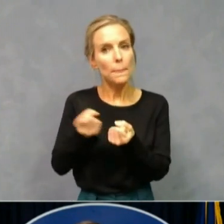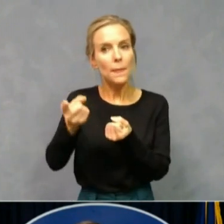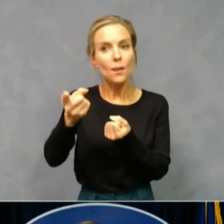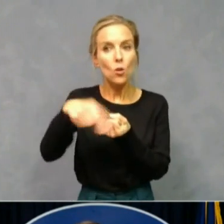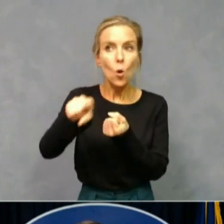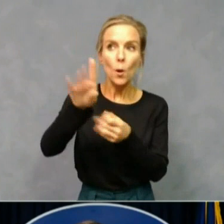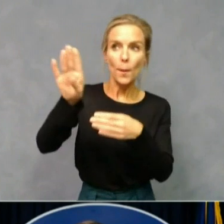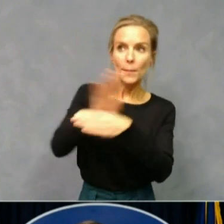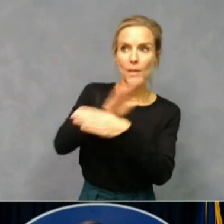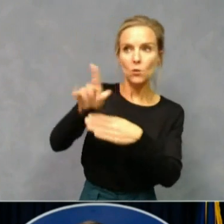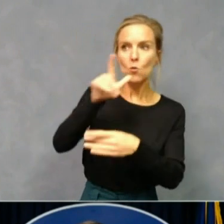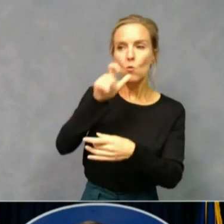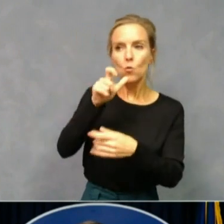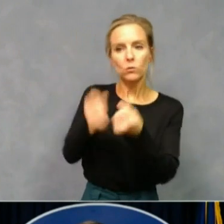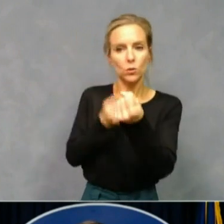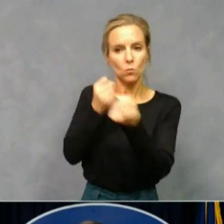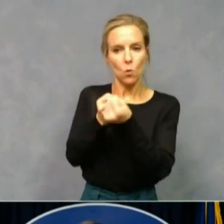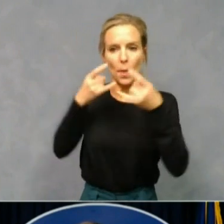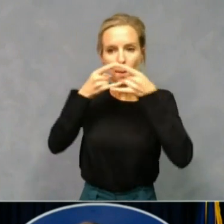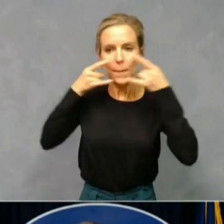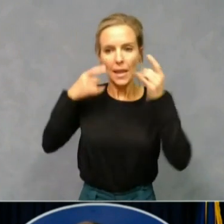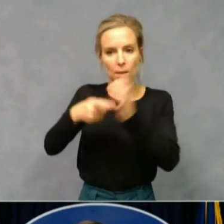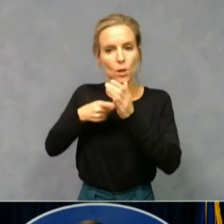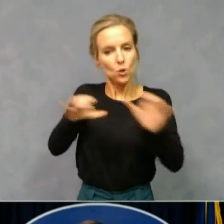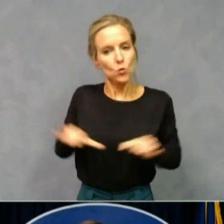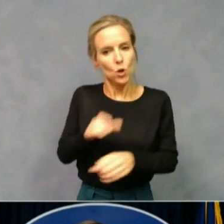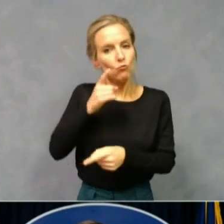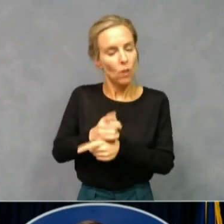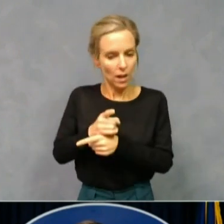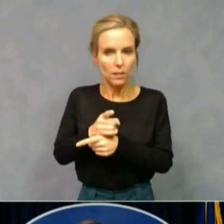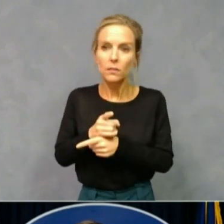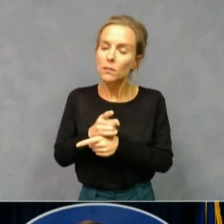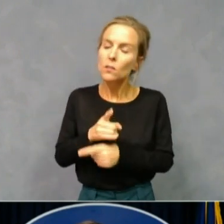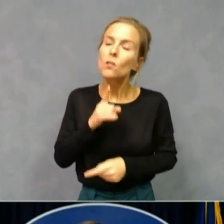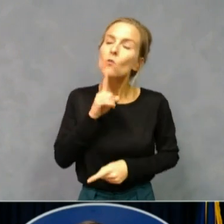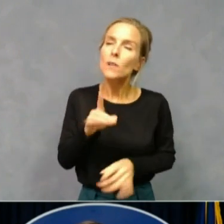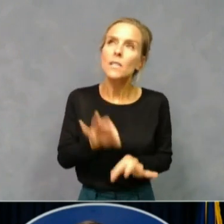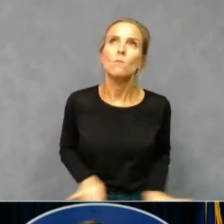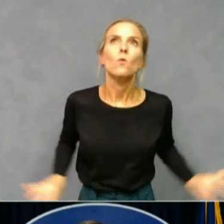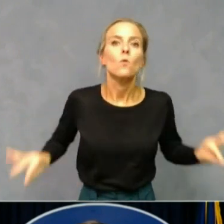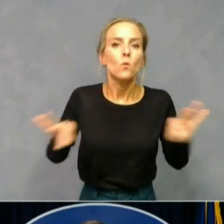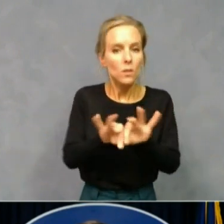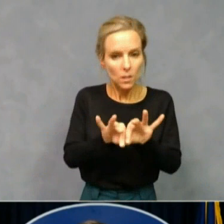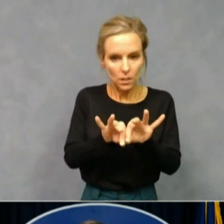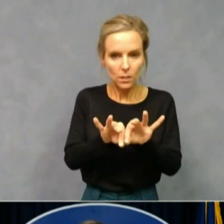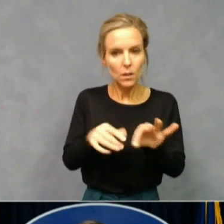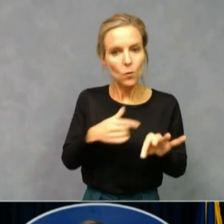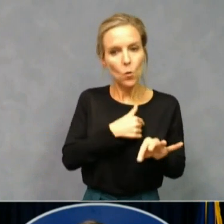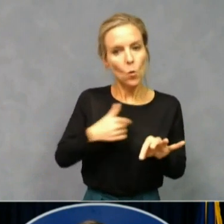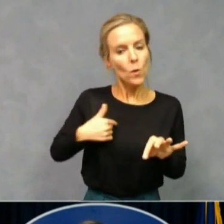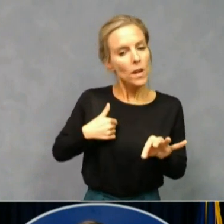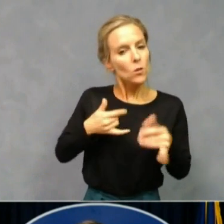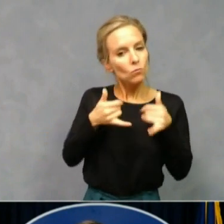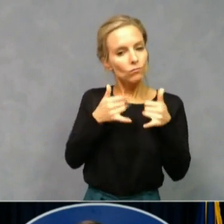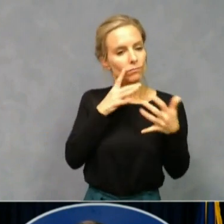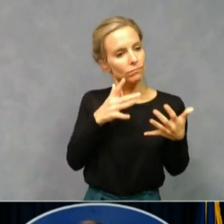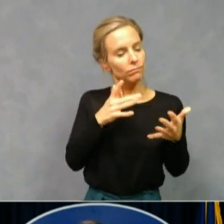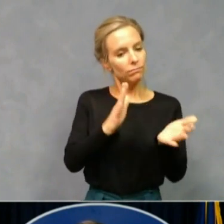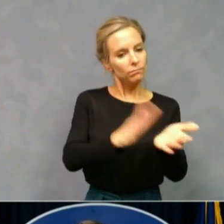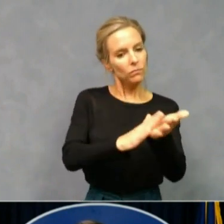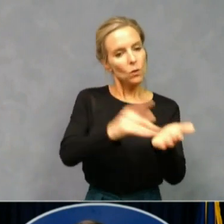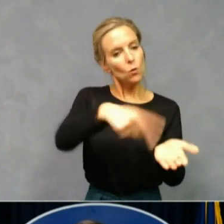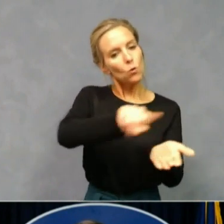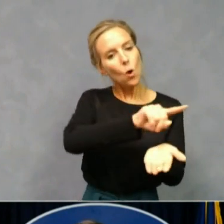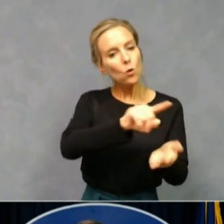mandate and doing it right. It's really important that we reward those groups that are having the